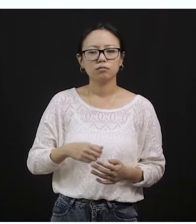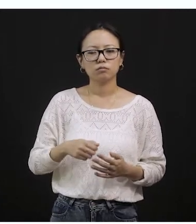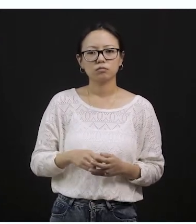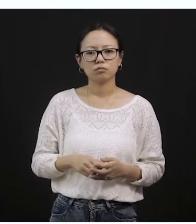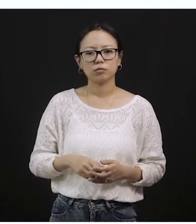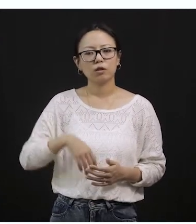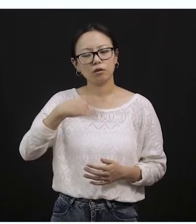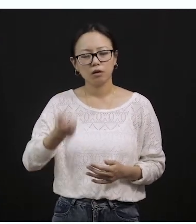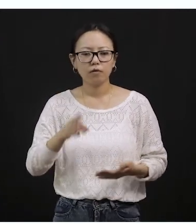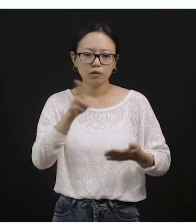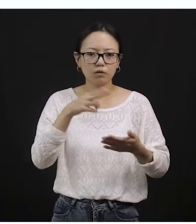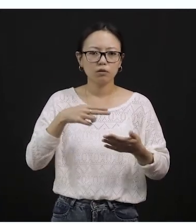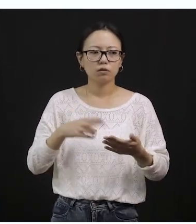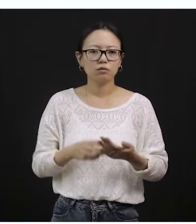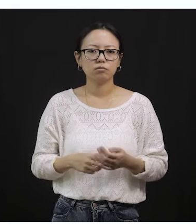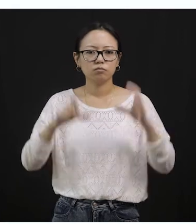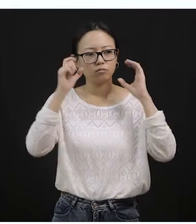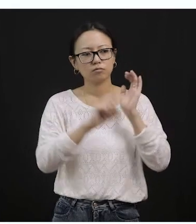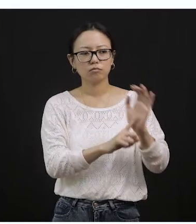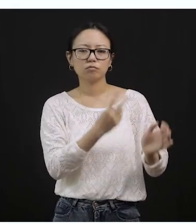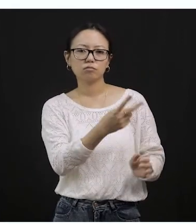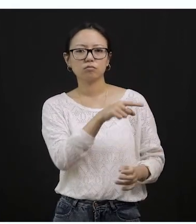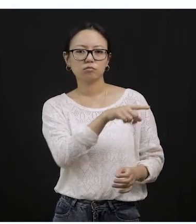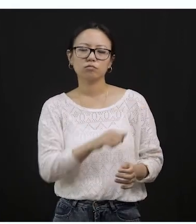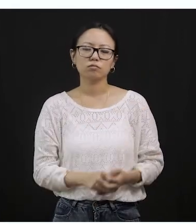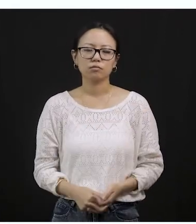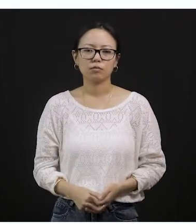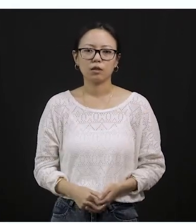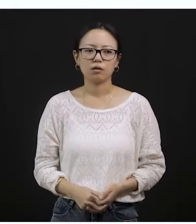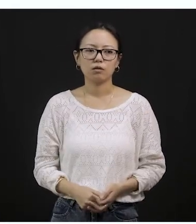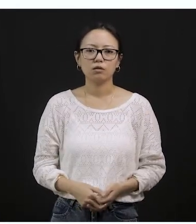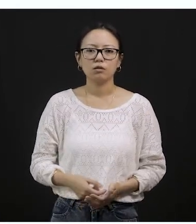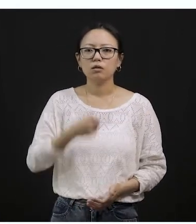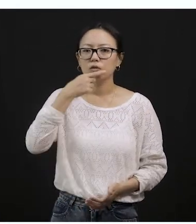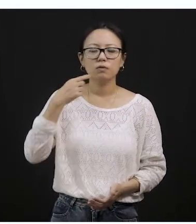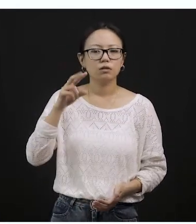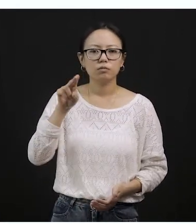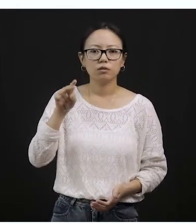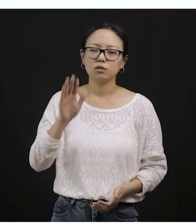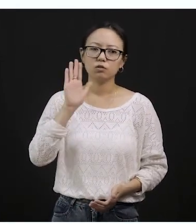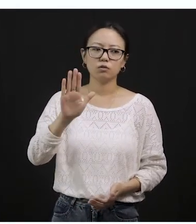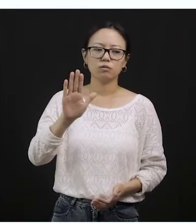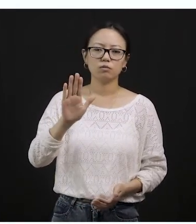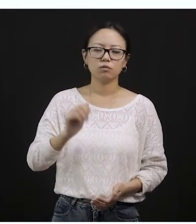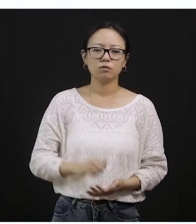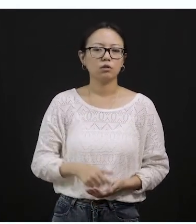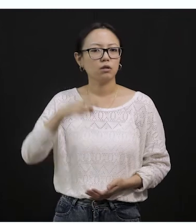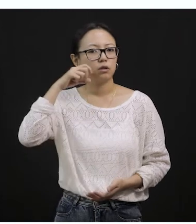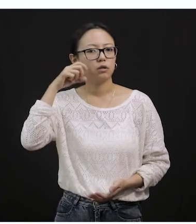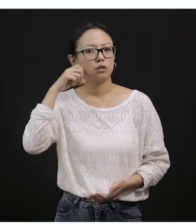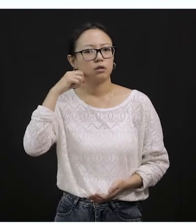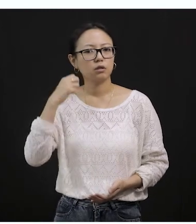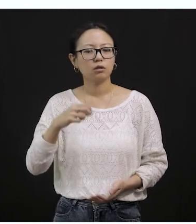the traffic light is gonna look like. So you all know that red says stop, yellow says wait,